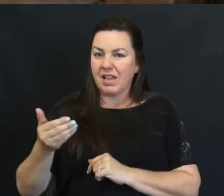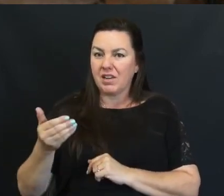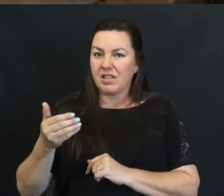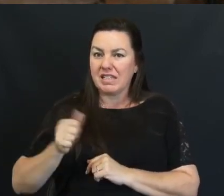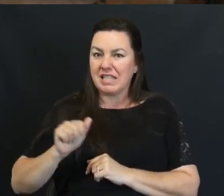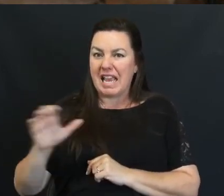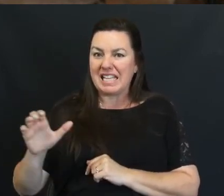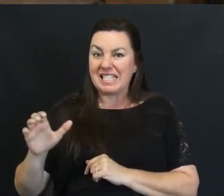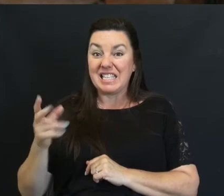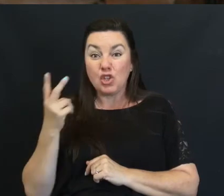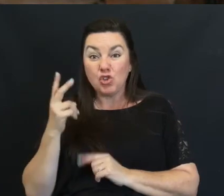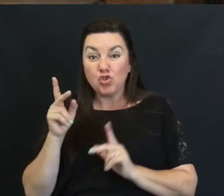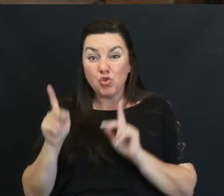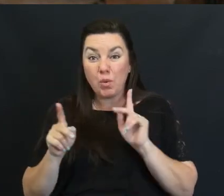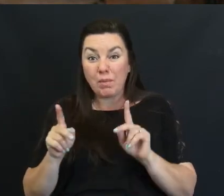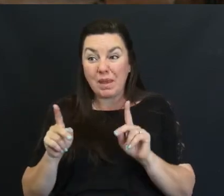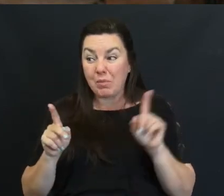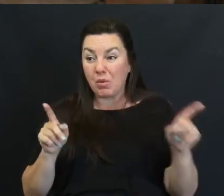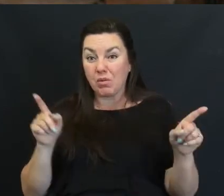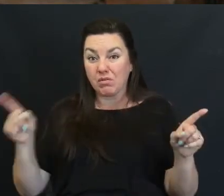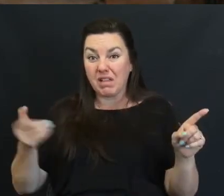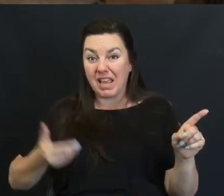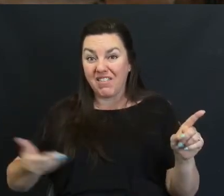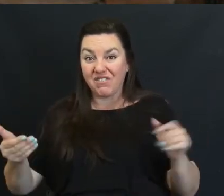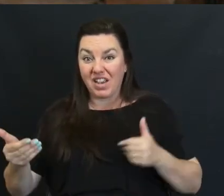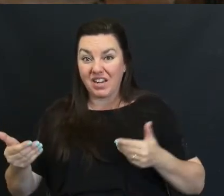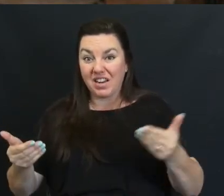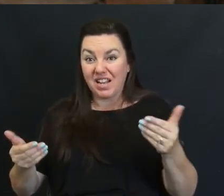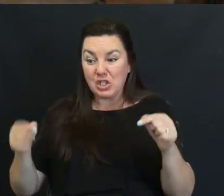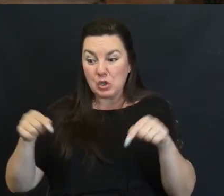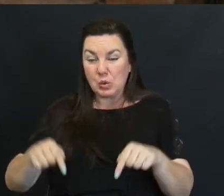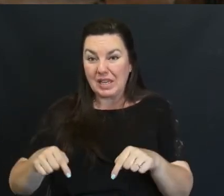Separate People Who Came Here And Didn't Know That They Were Inviting Us